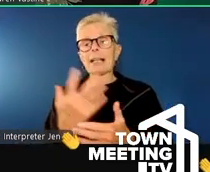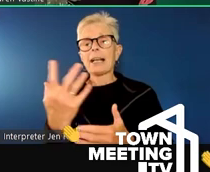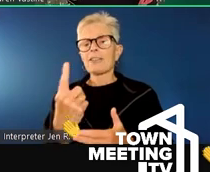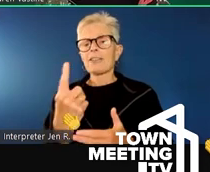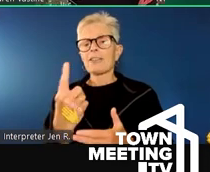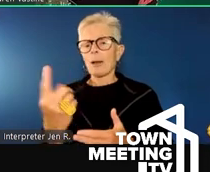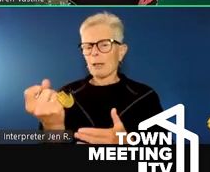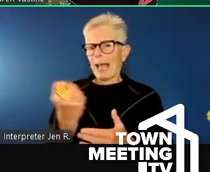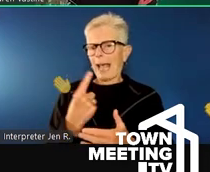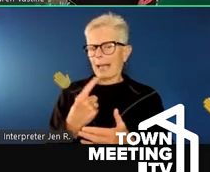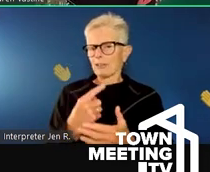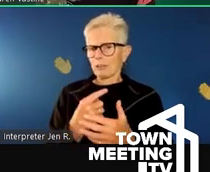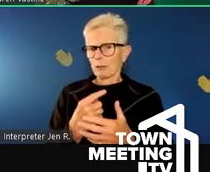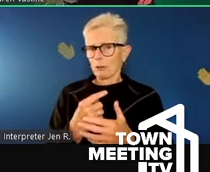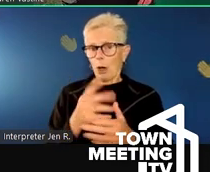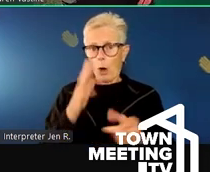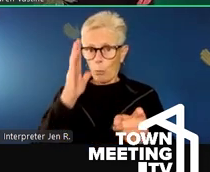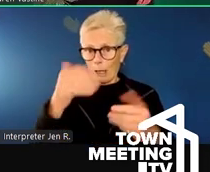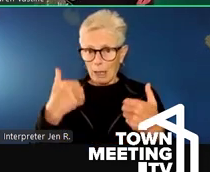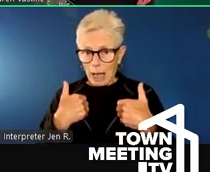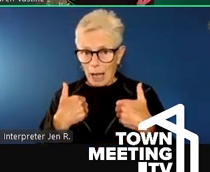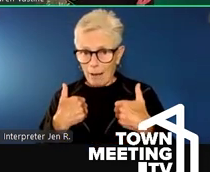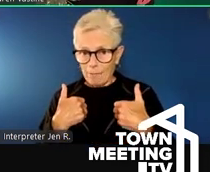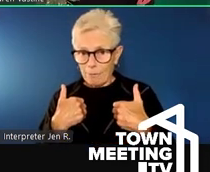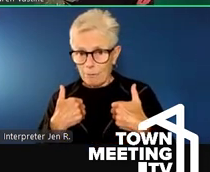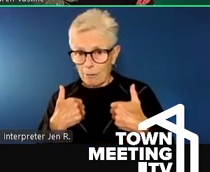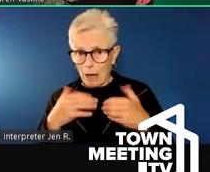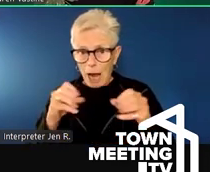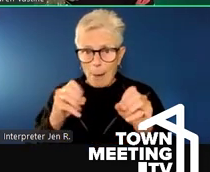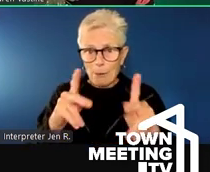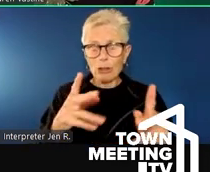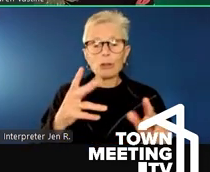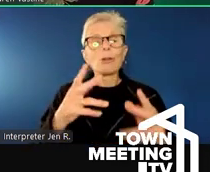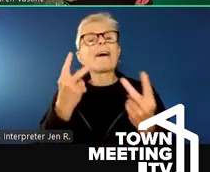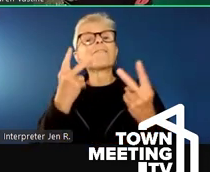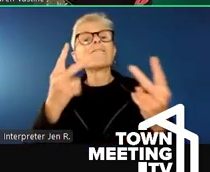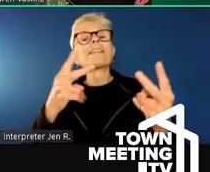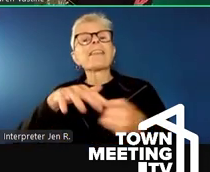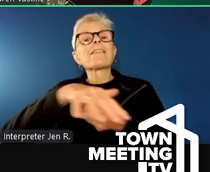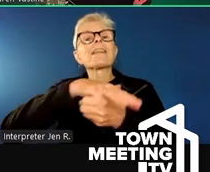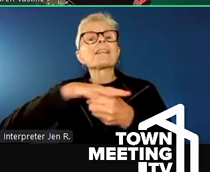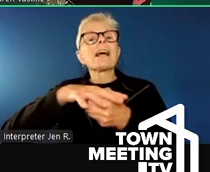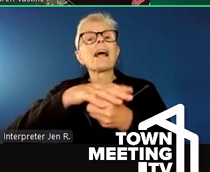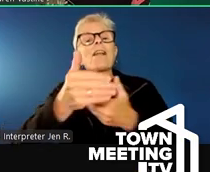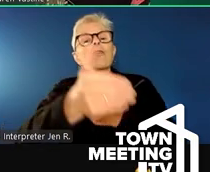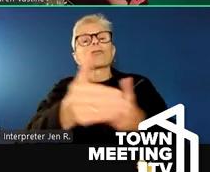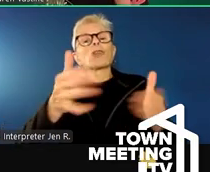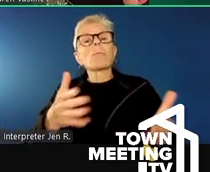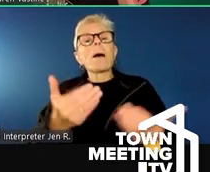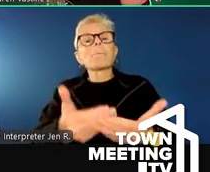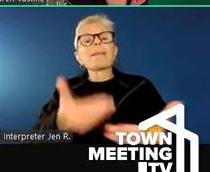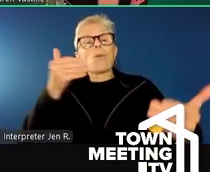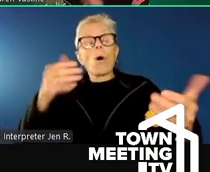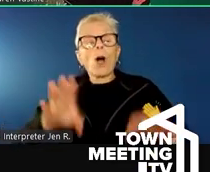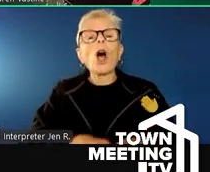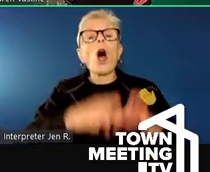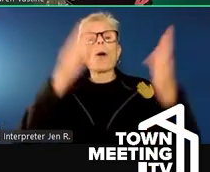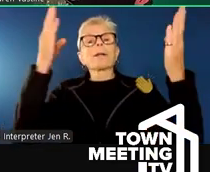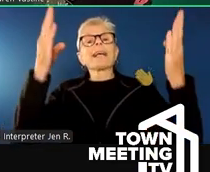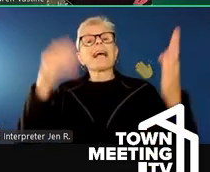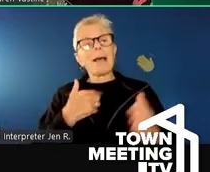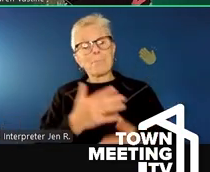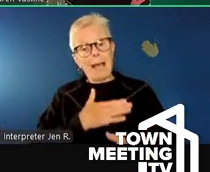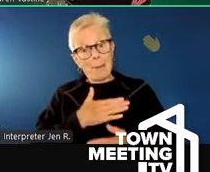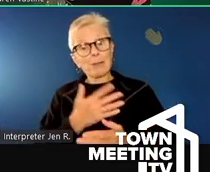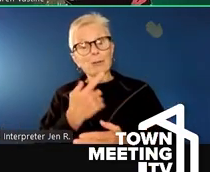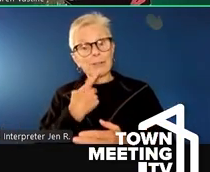whether or not there would be an opportunity for people to see the space before it opens. And so, I'm happy to share that we will be having